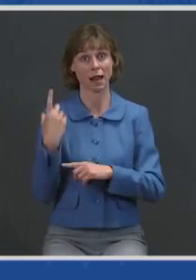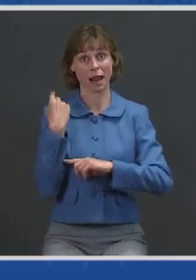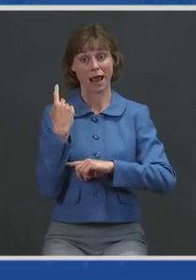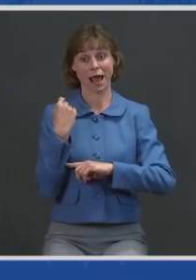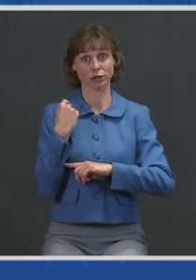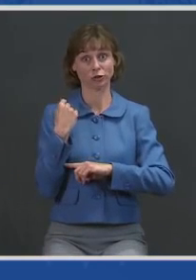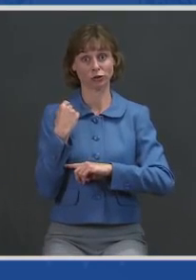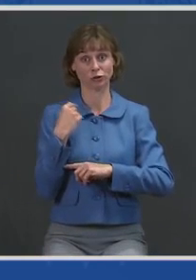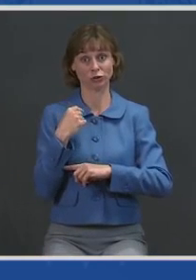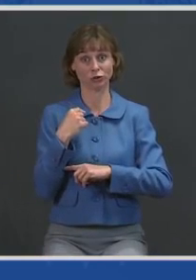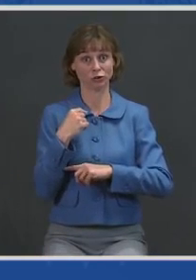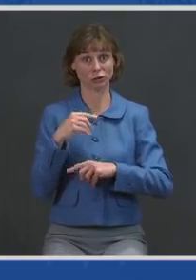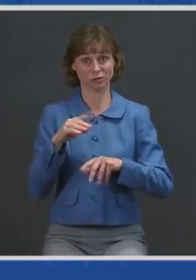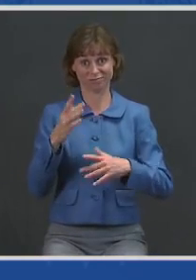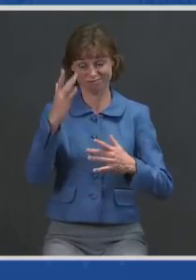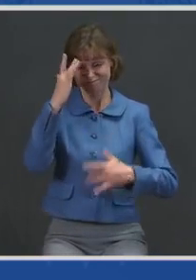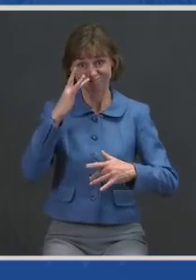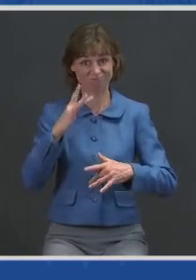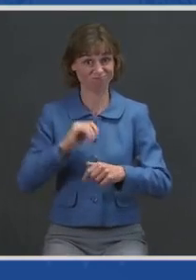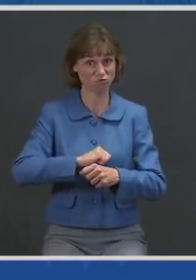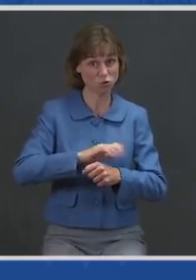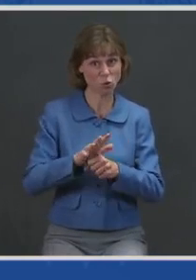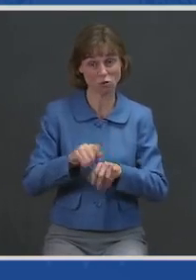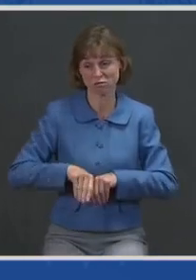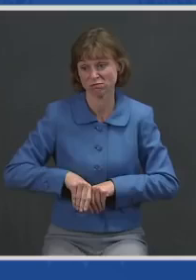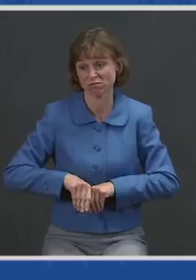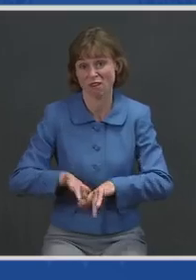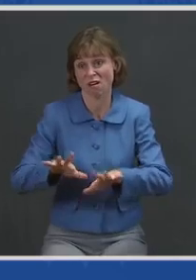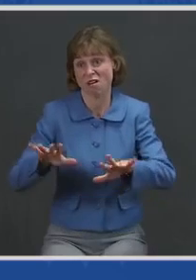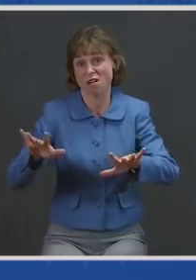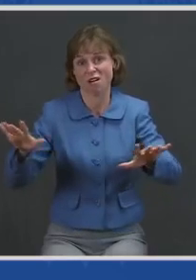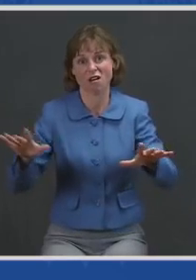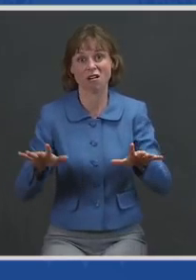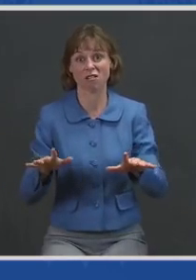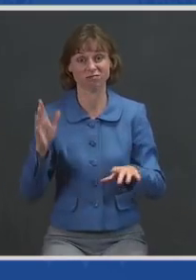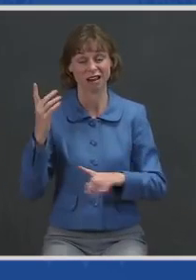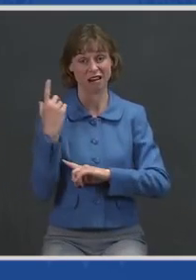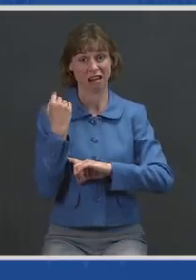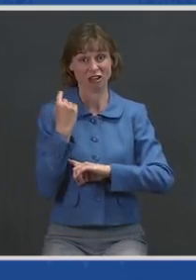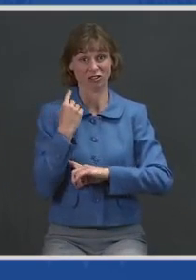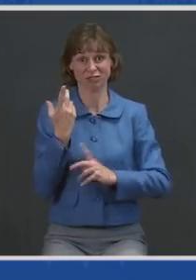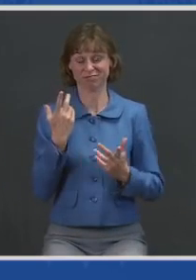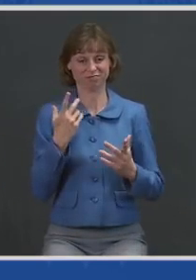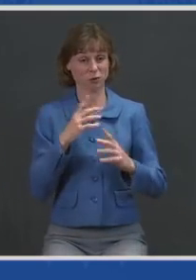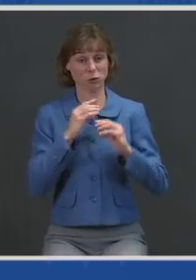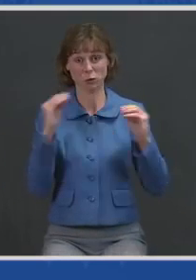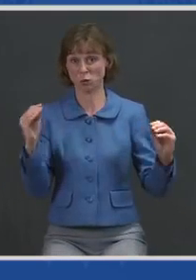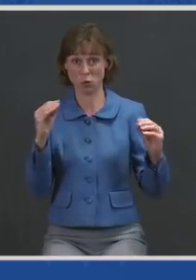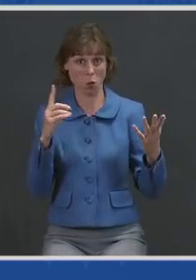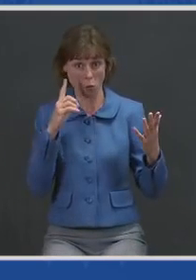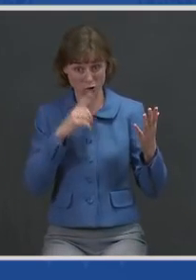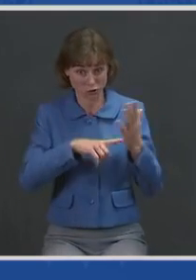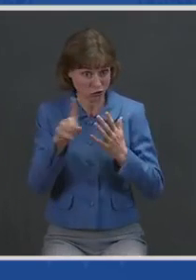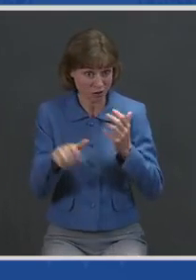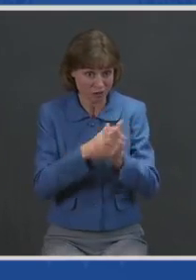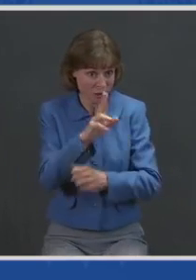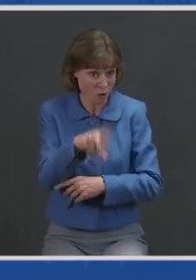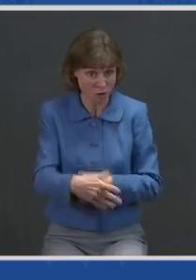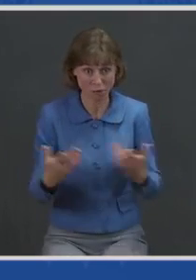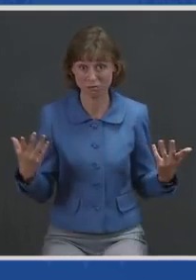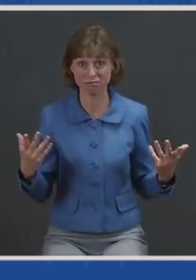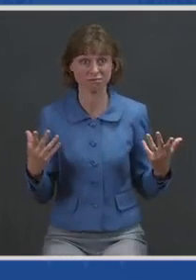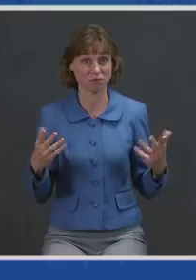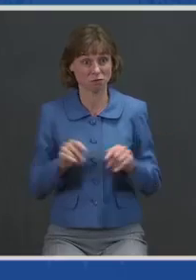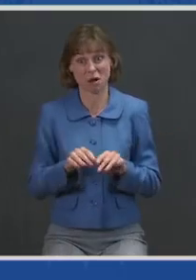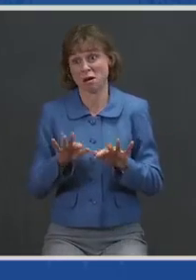that was met with silence and spread unchecked. Denials for days, weeks, then months.